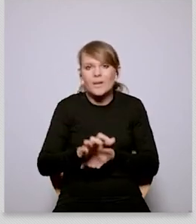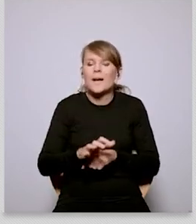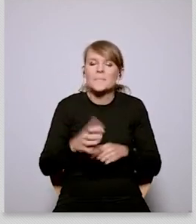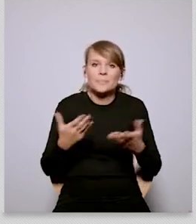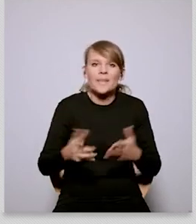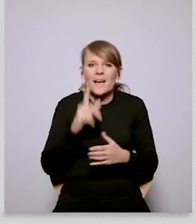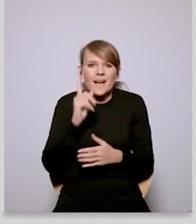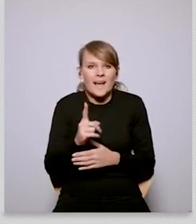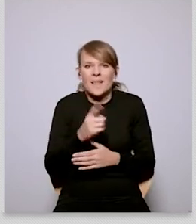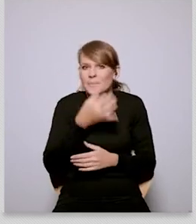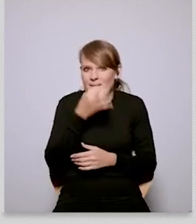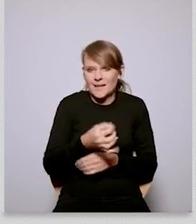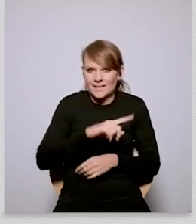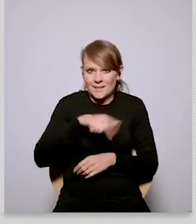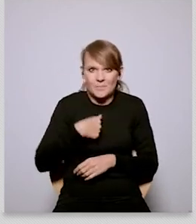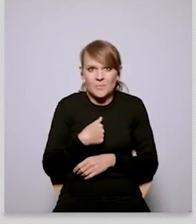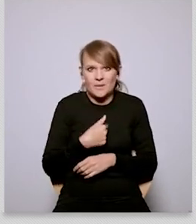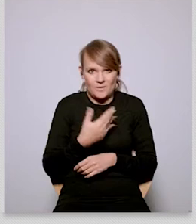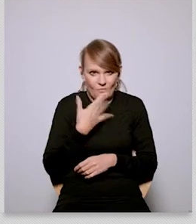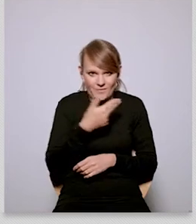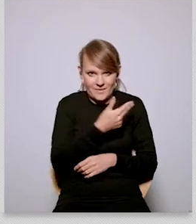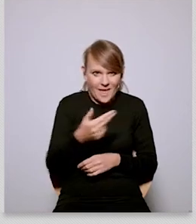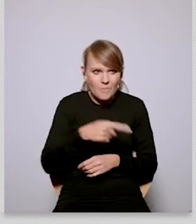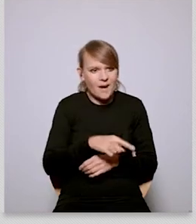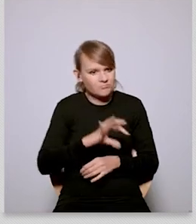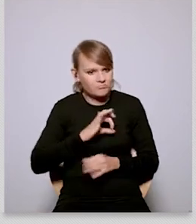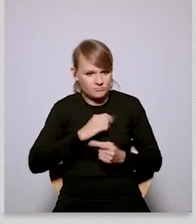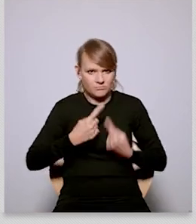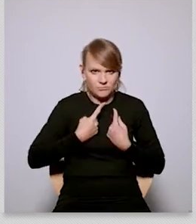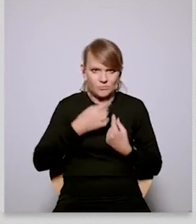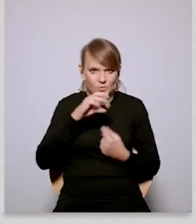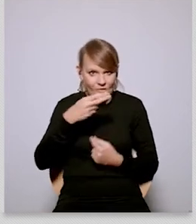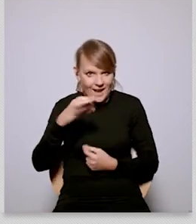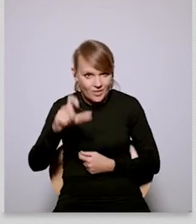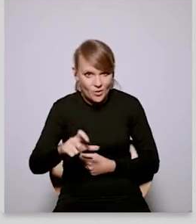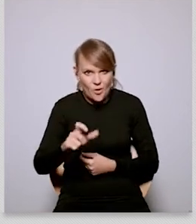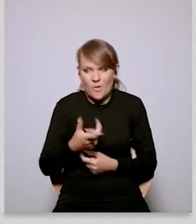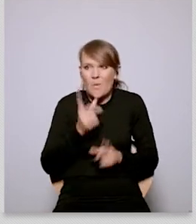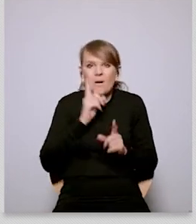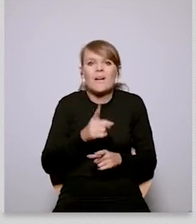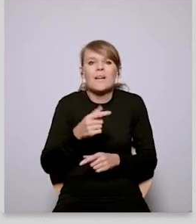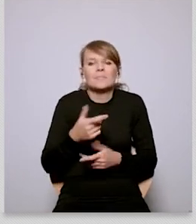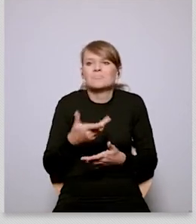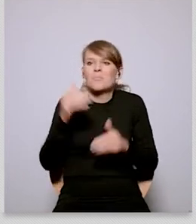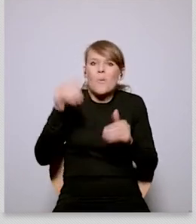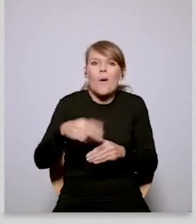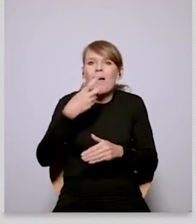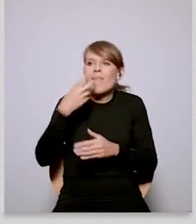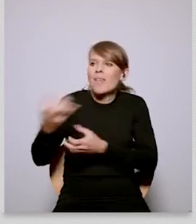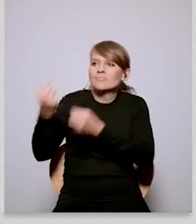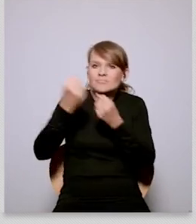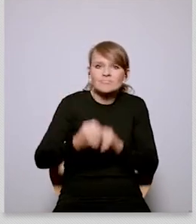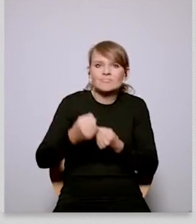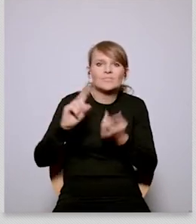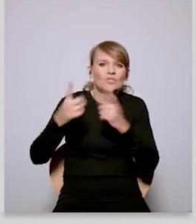expecting exporting more but this balance is changing so can we really talk about sovereignty anymore